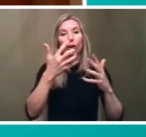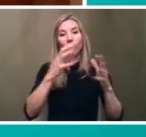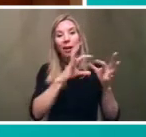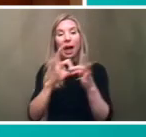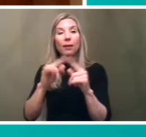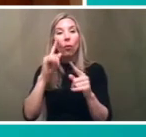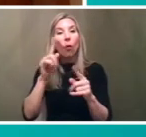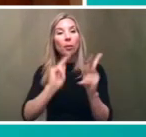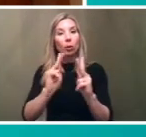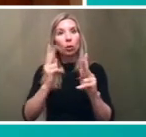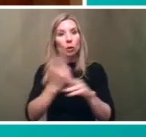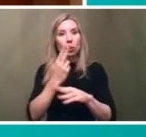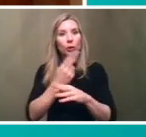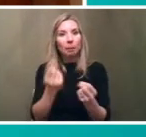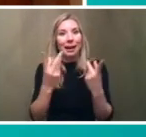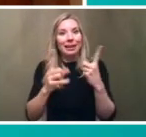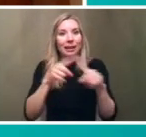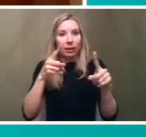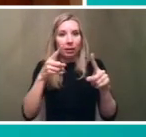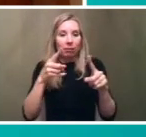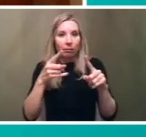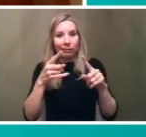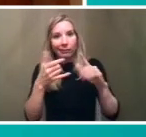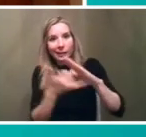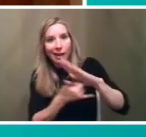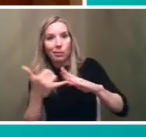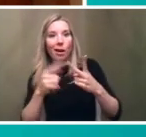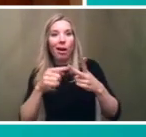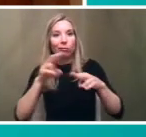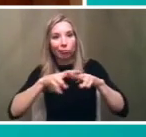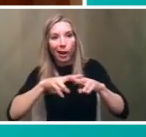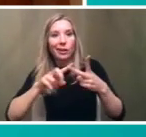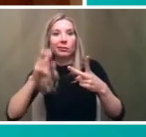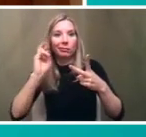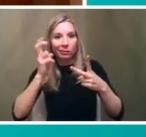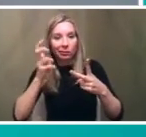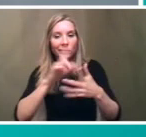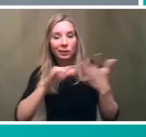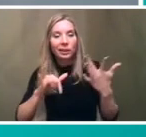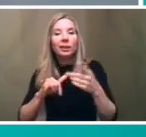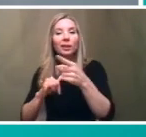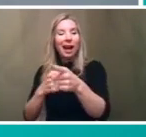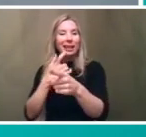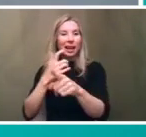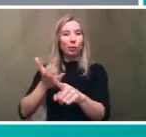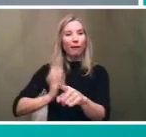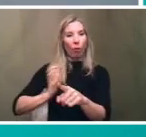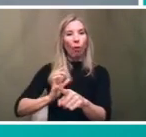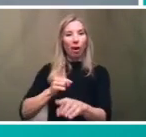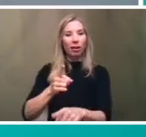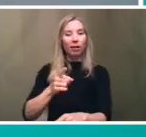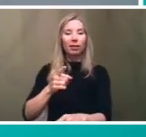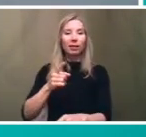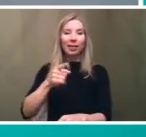uh transit uh vehicles um i like i said earlier i think the focus is going to be on